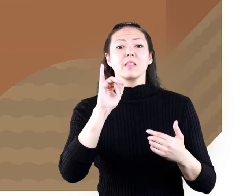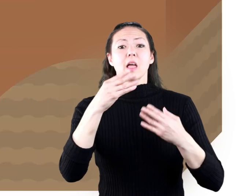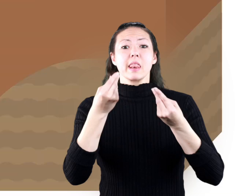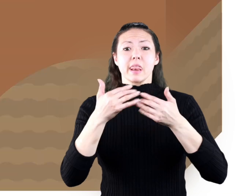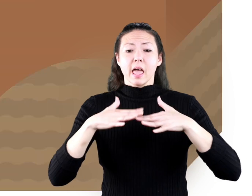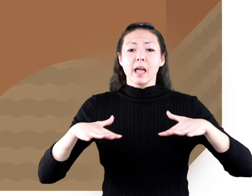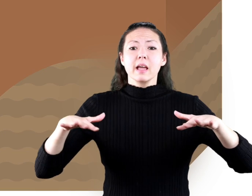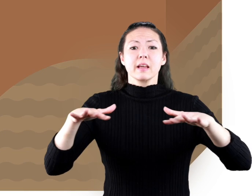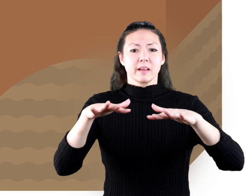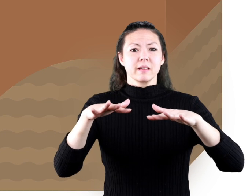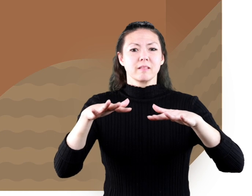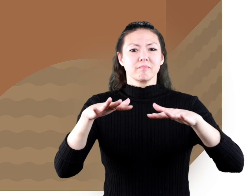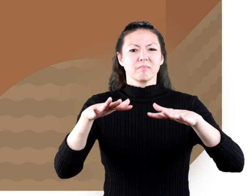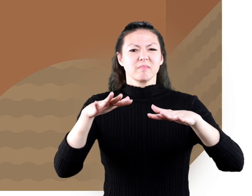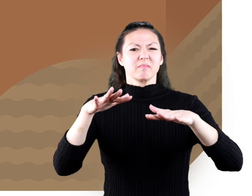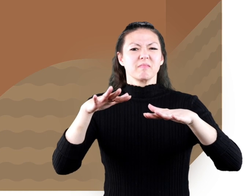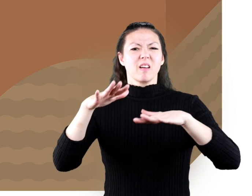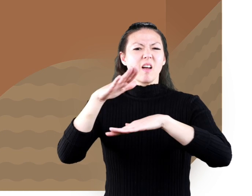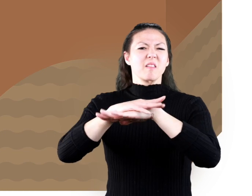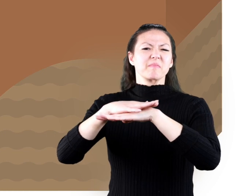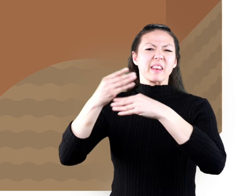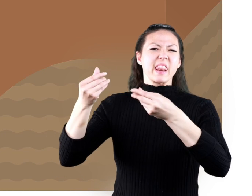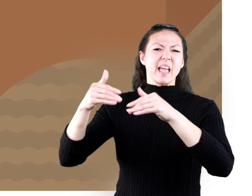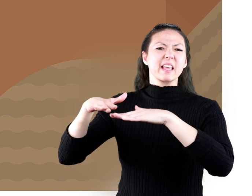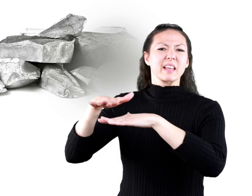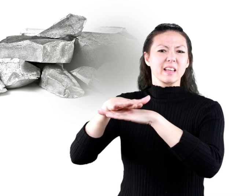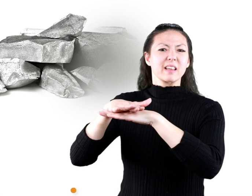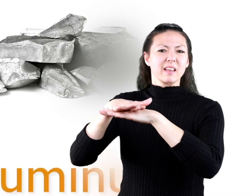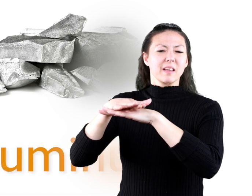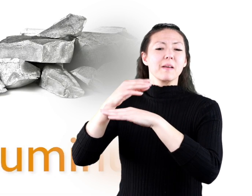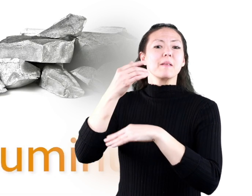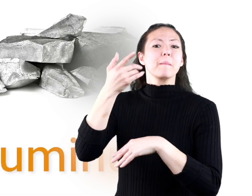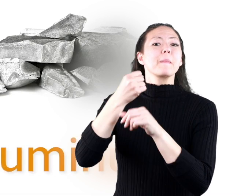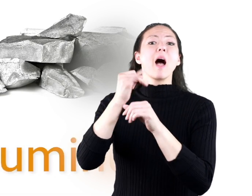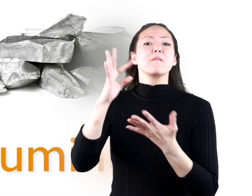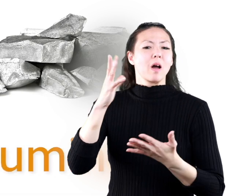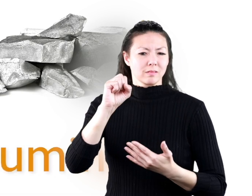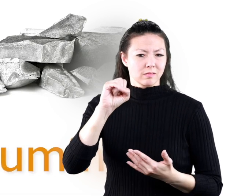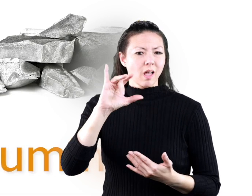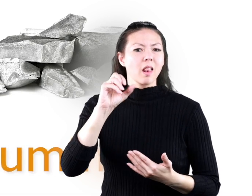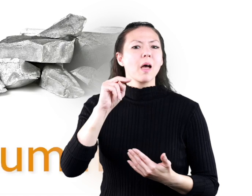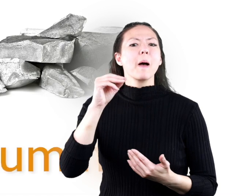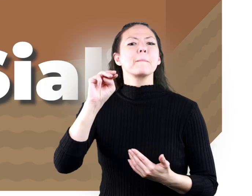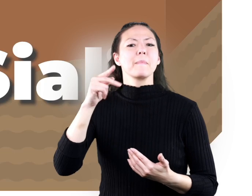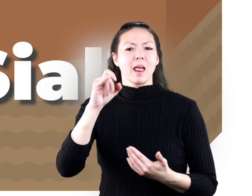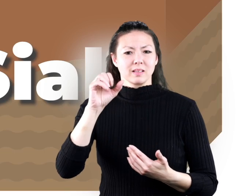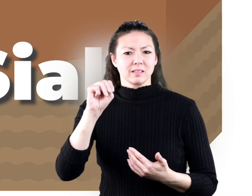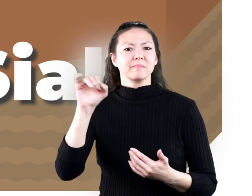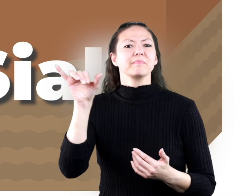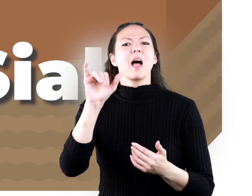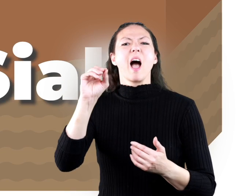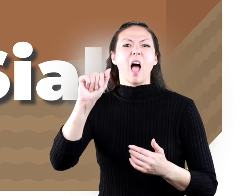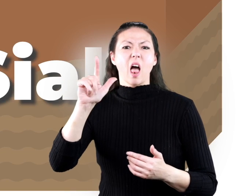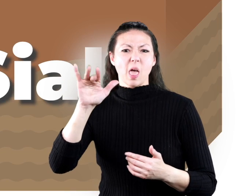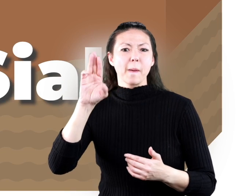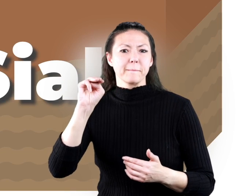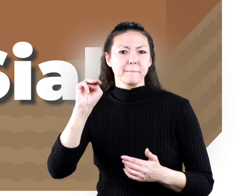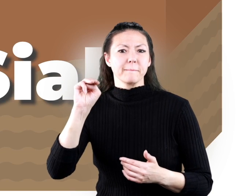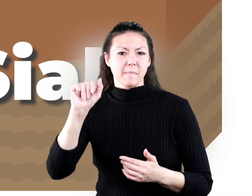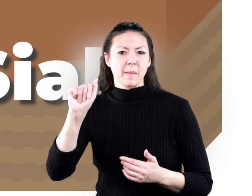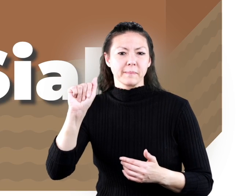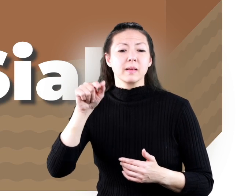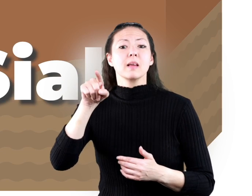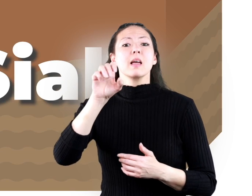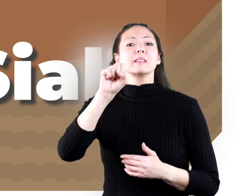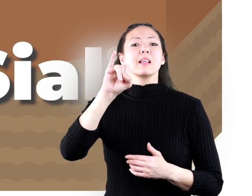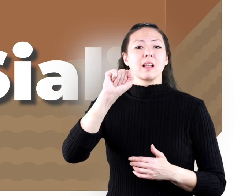continental plates exist mainly below land and they're made up of silicon and aluminum and are therefore known as cl